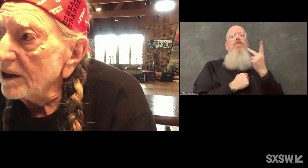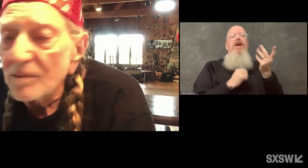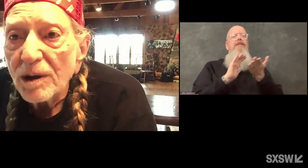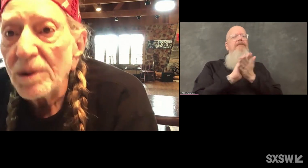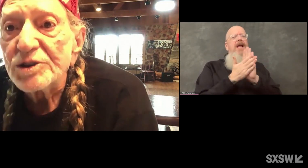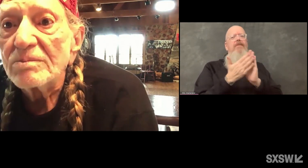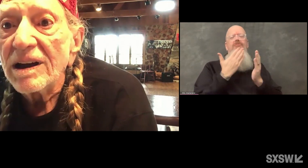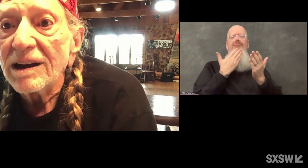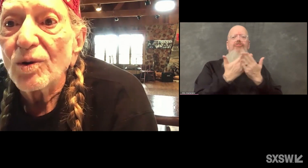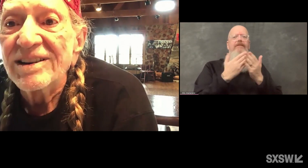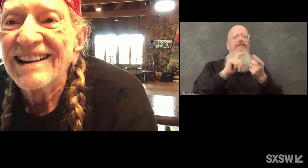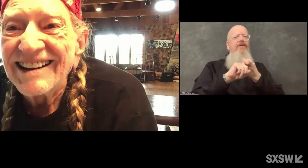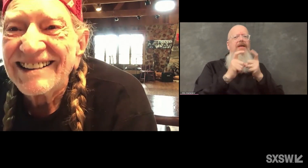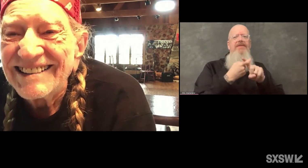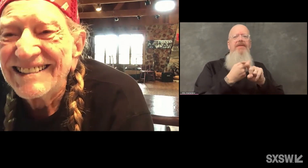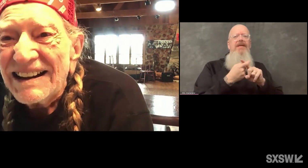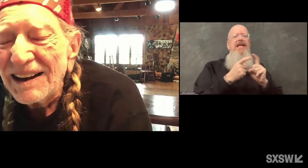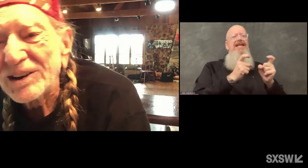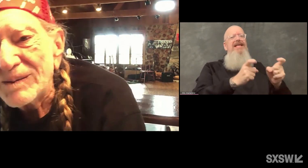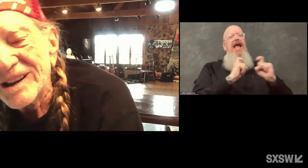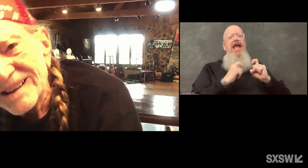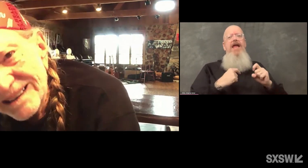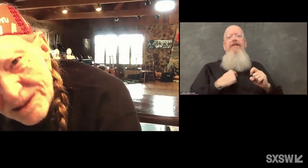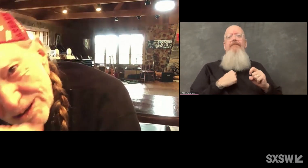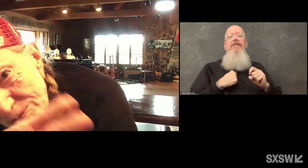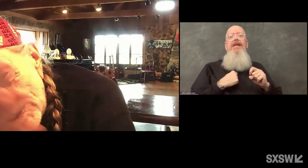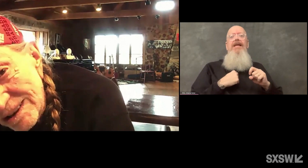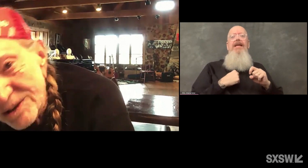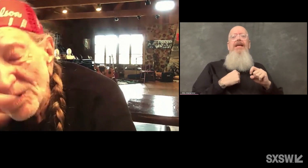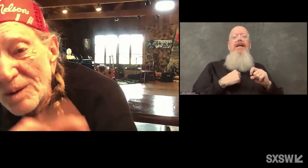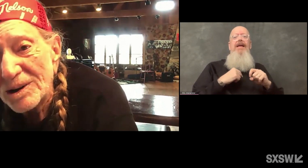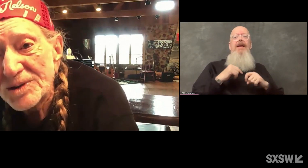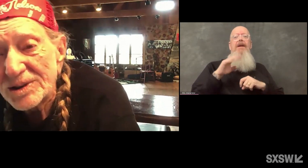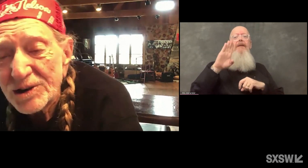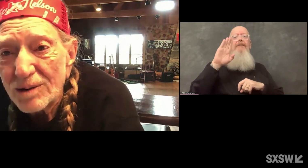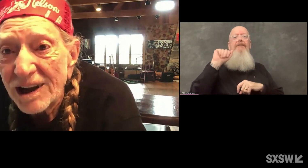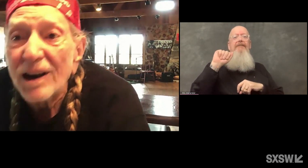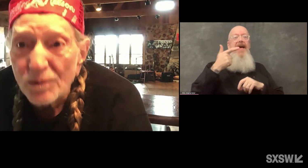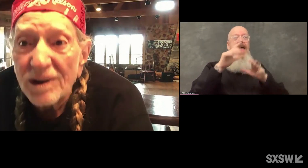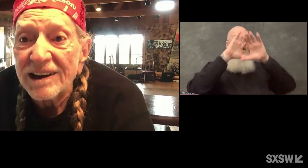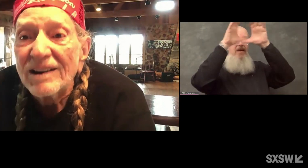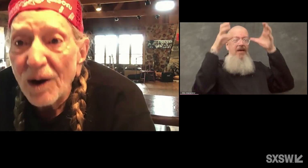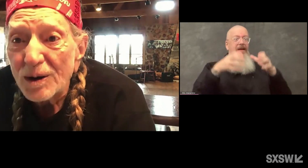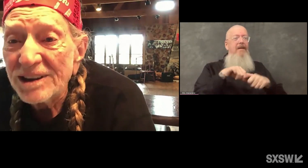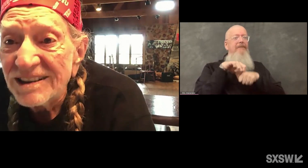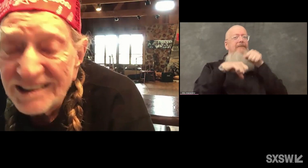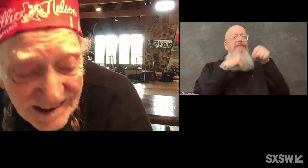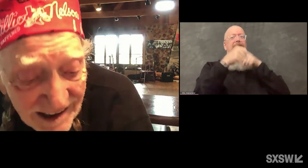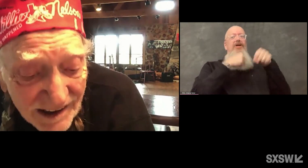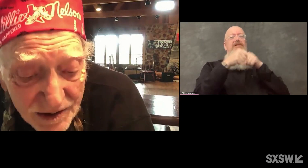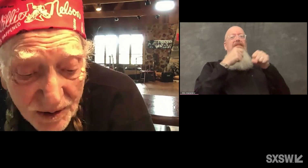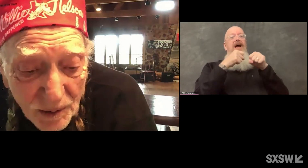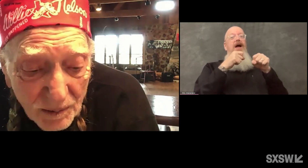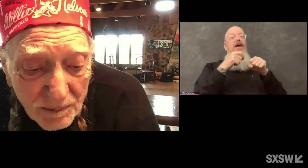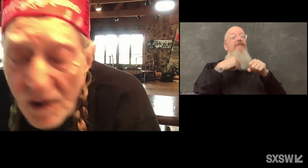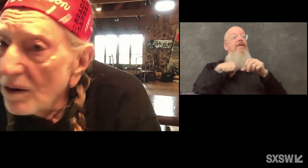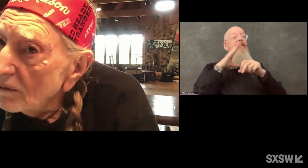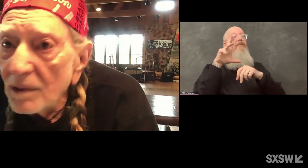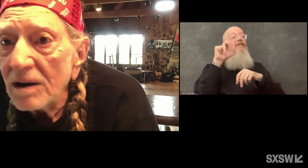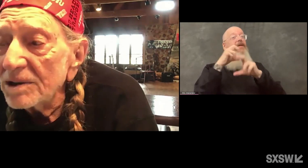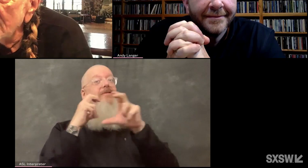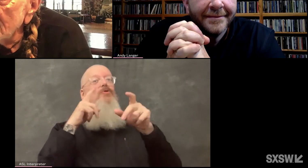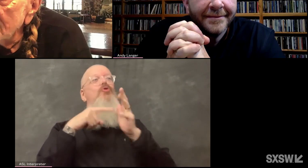He gave me a punching bag and come in and he did a few licks on the bus to show me how it really ought to be done. So,